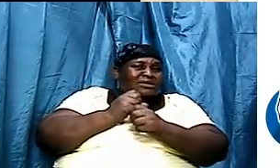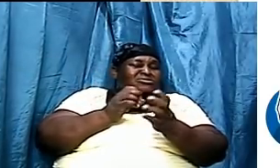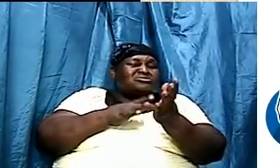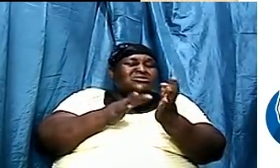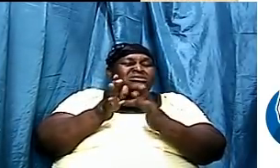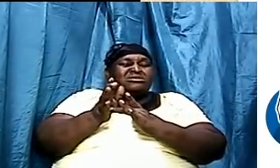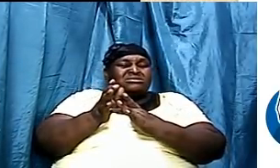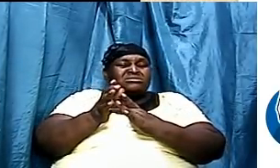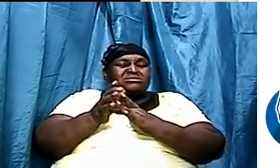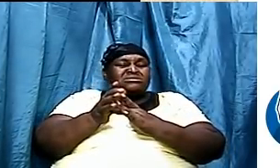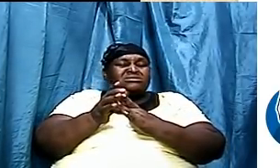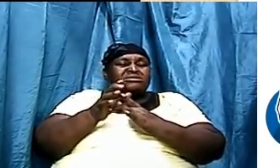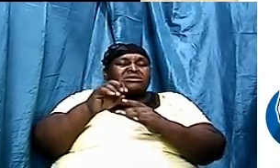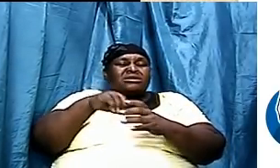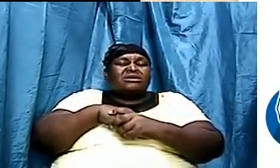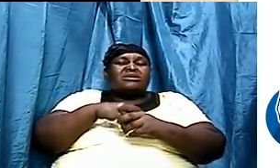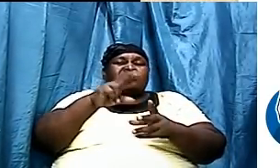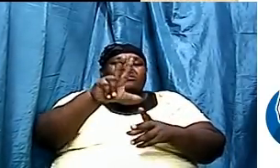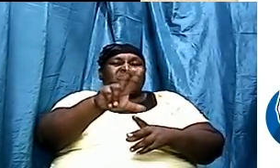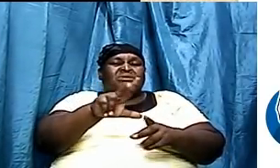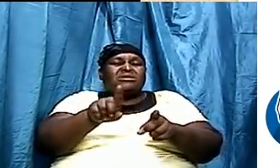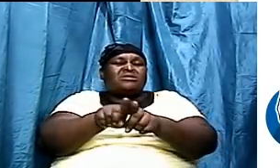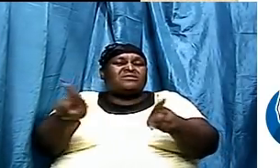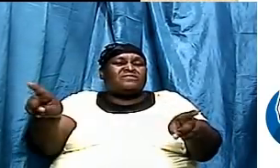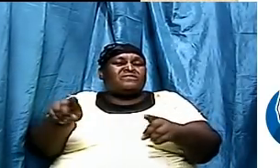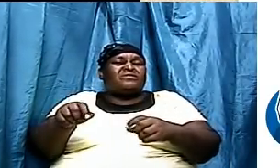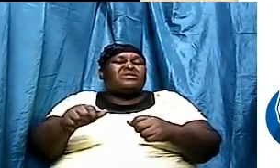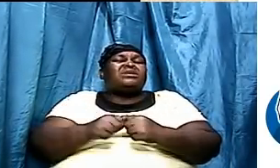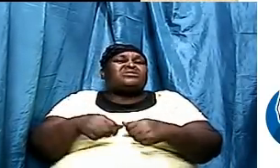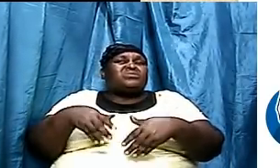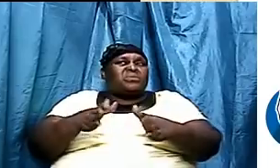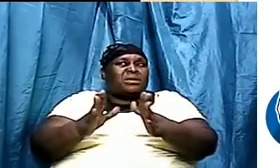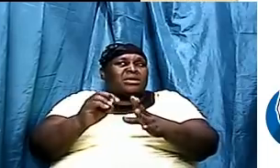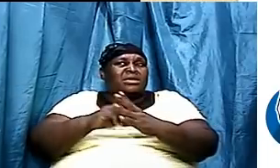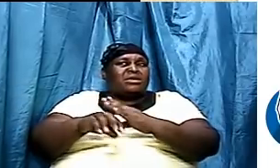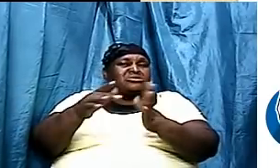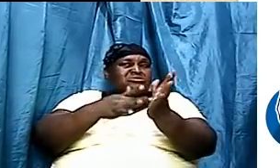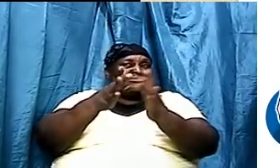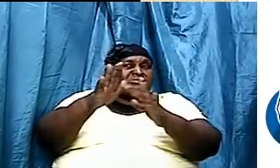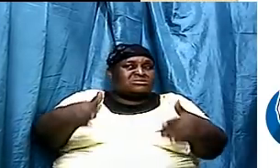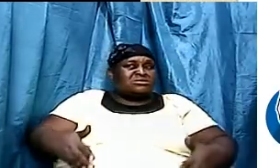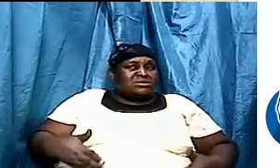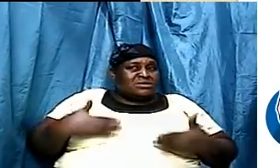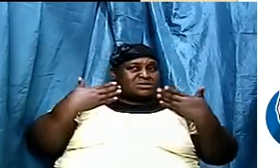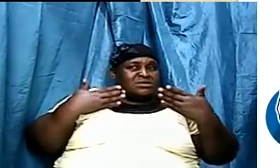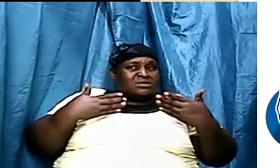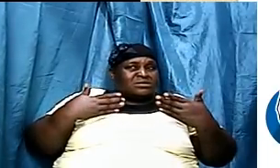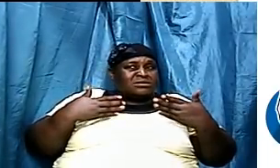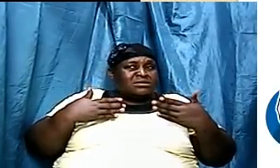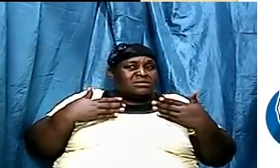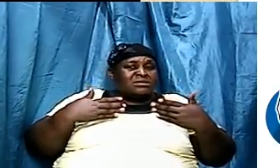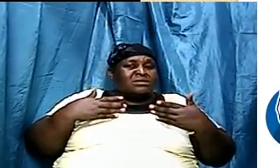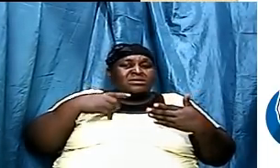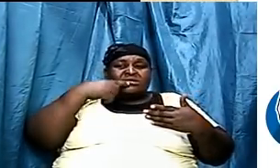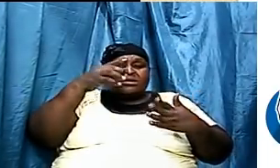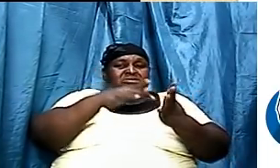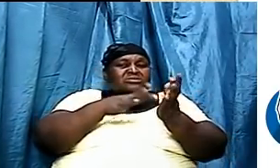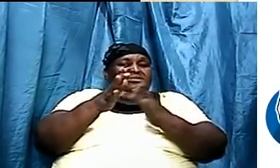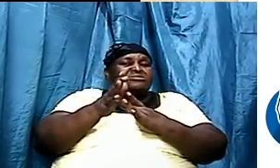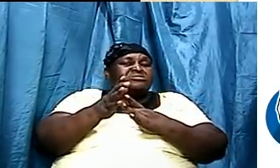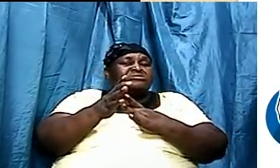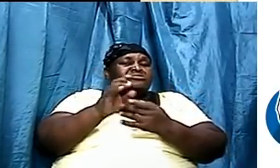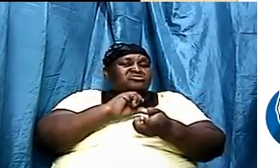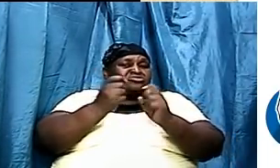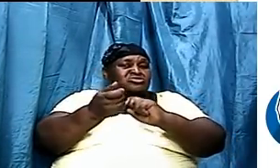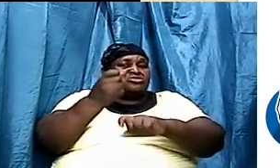different areas of his life. Praise God. He asked him, firstly, turn stone into bread. Amen.